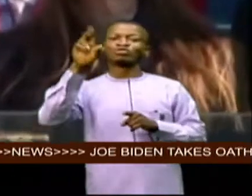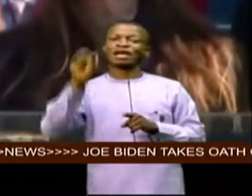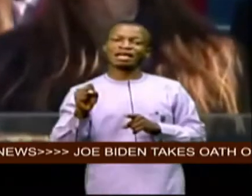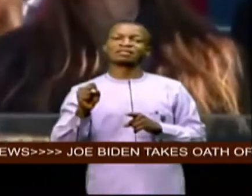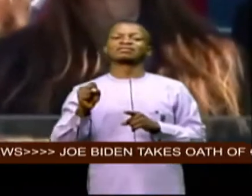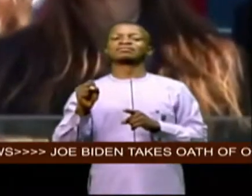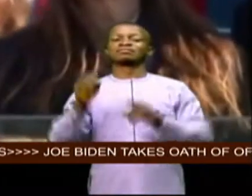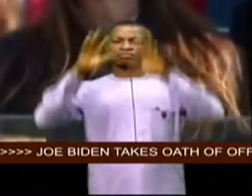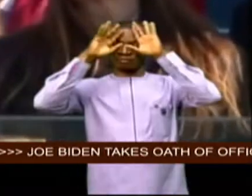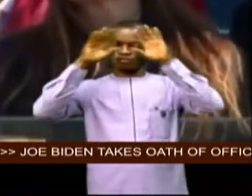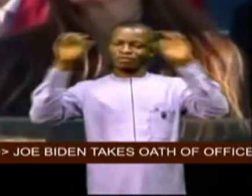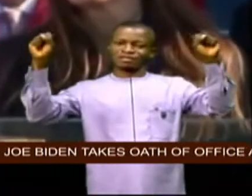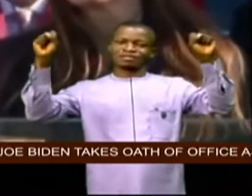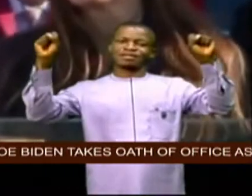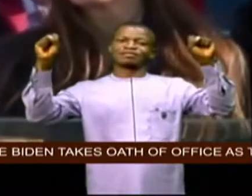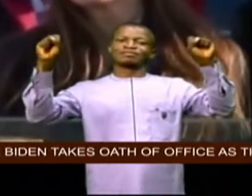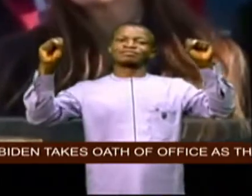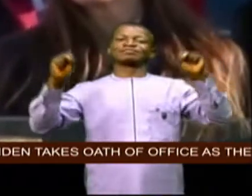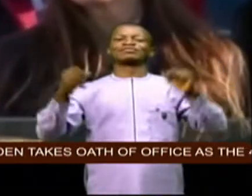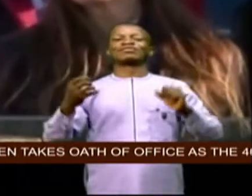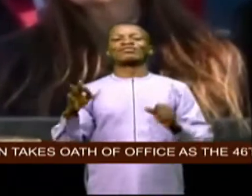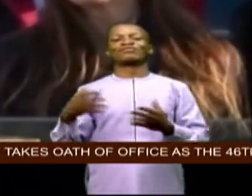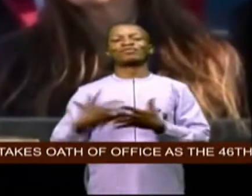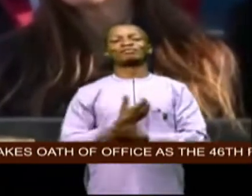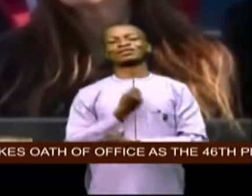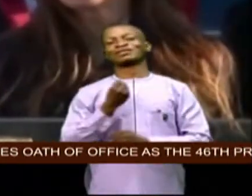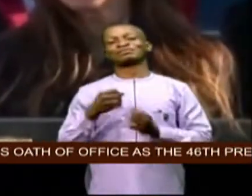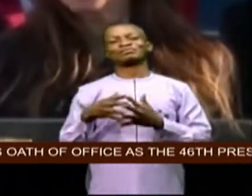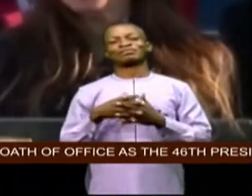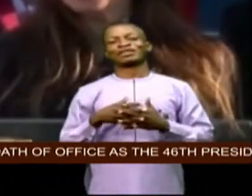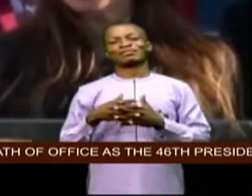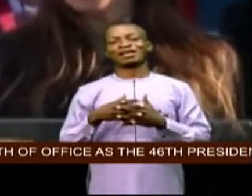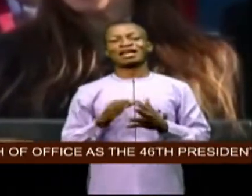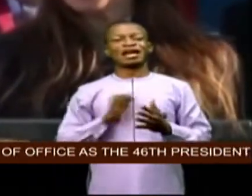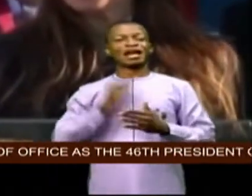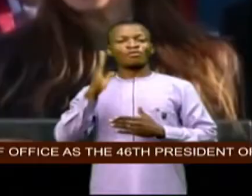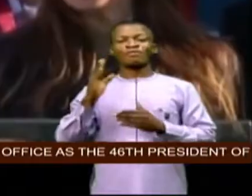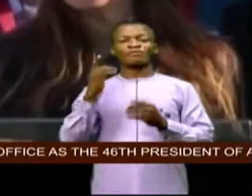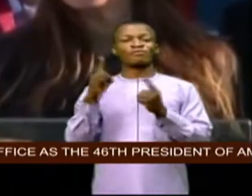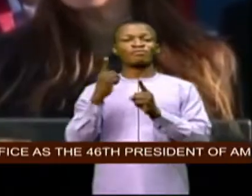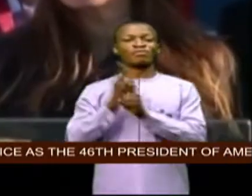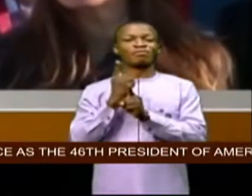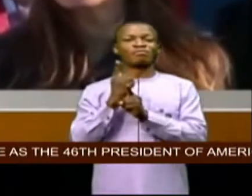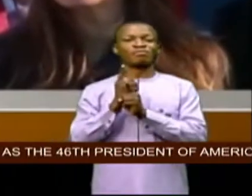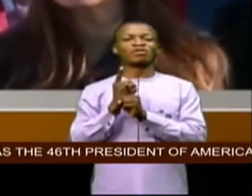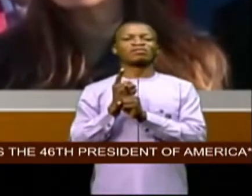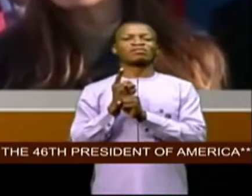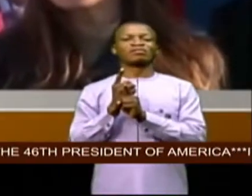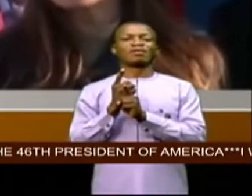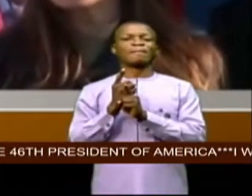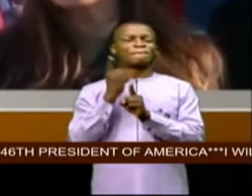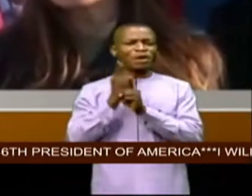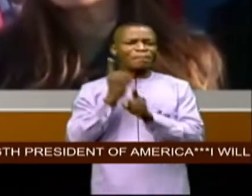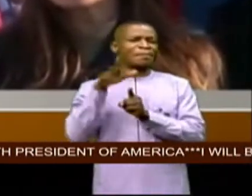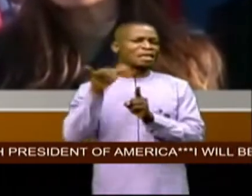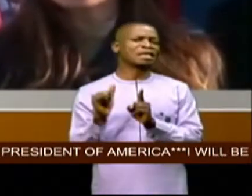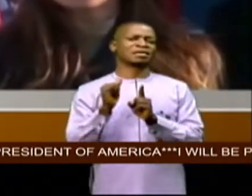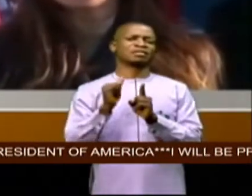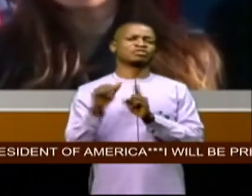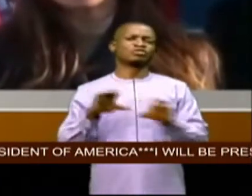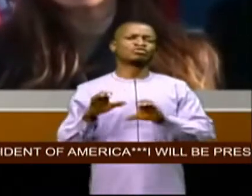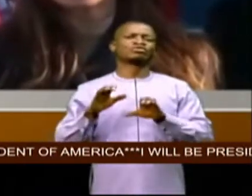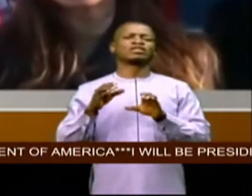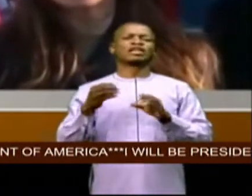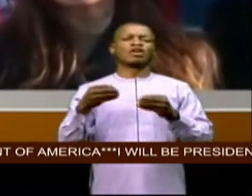joseph robinette biden jr do solemnly swear that i will faithfully execute that i will faithfully execute the office